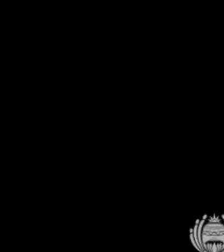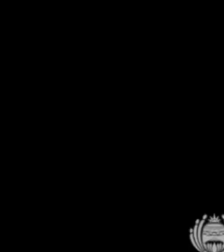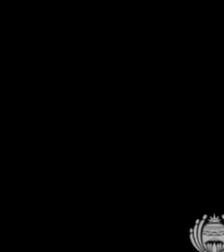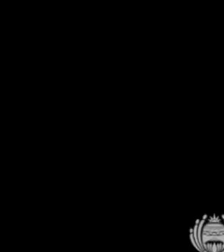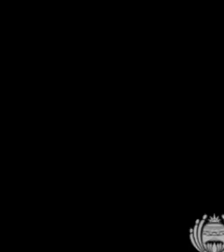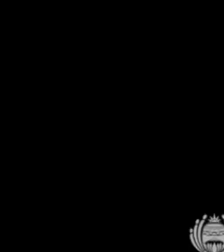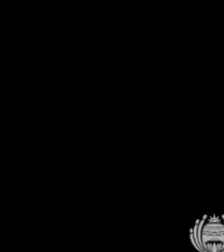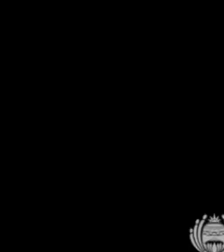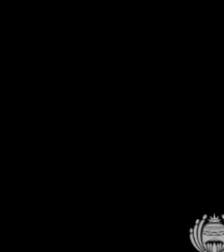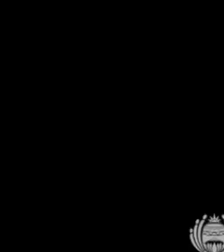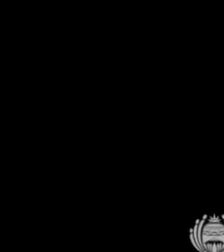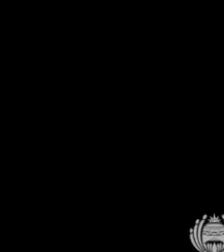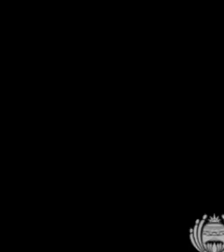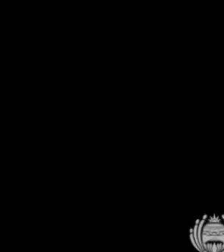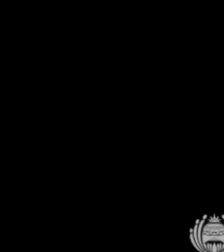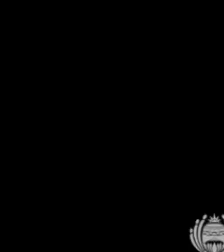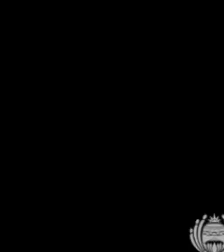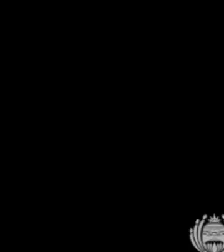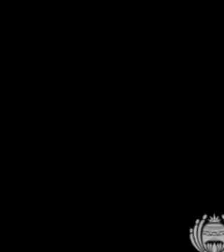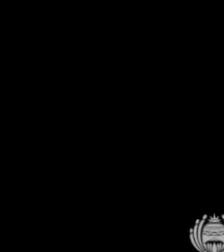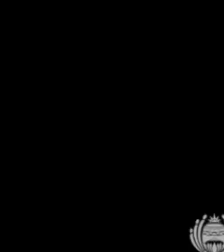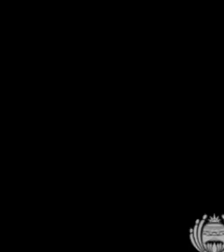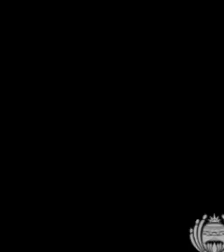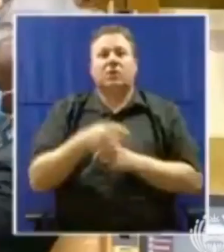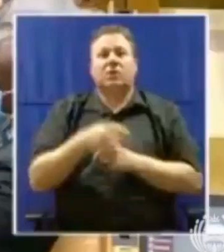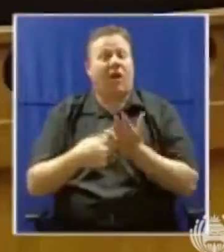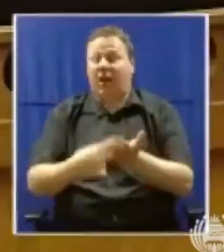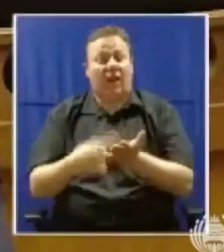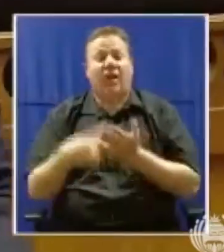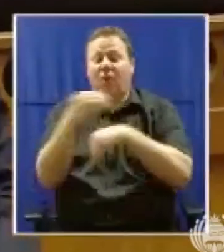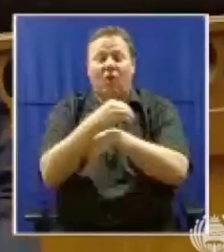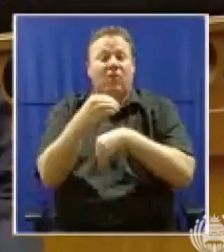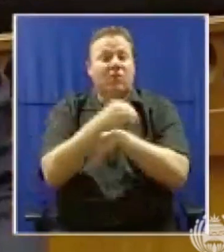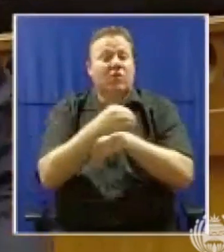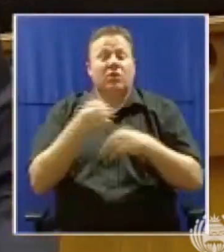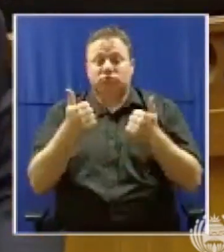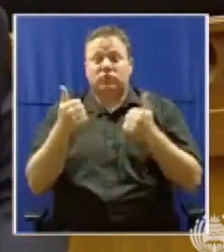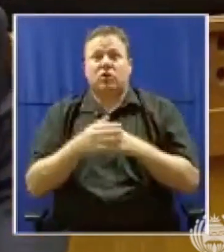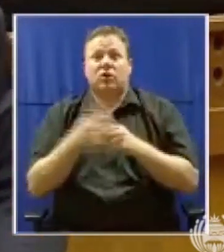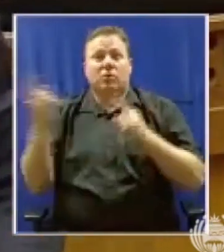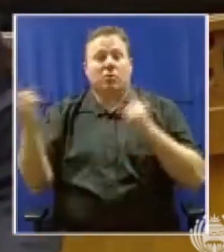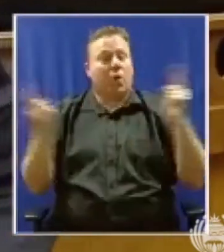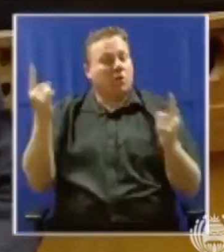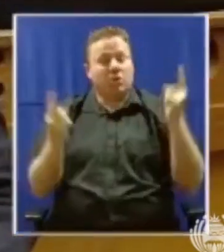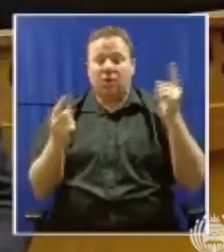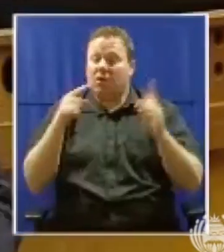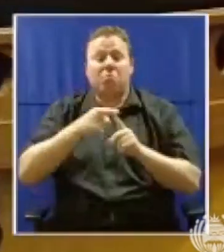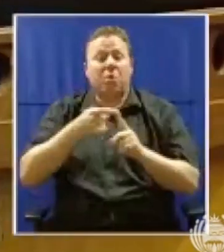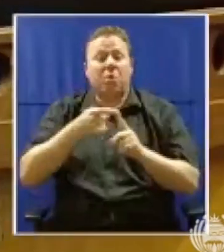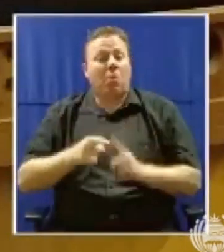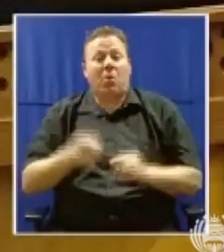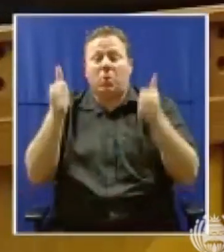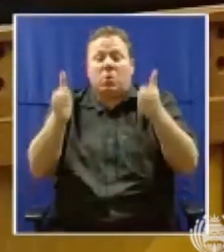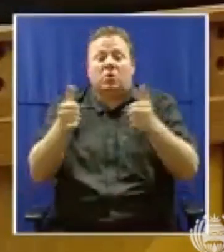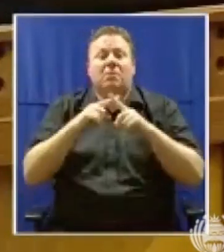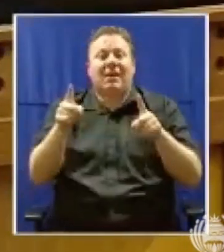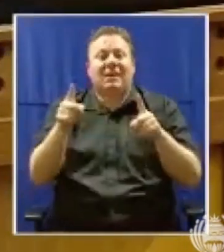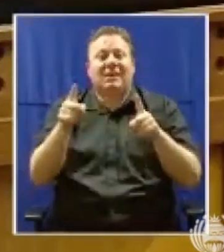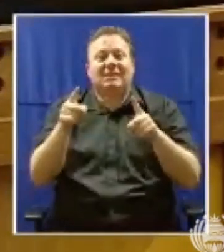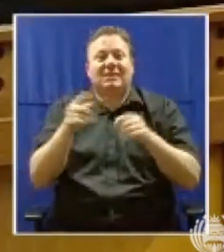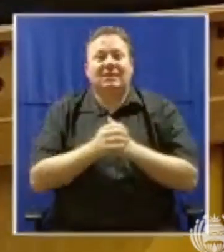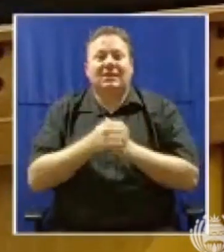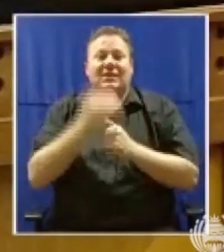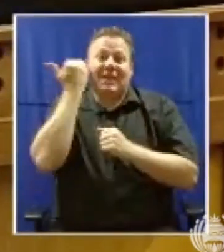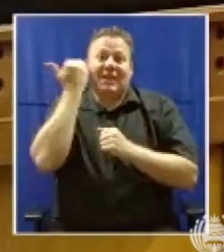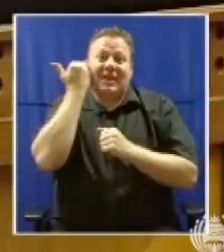Thank you, Chairman. It's been a lively debate this afternoon, and there's been some good points made by both sides. But I'm afraid the speakers on the government